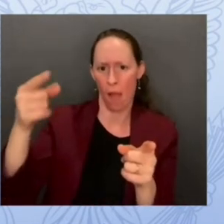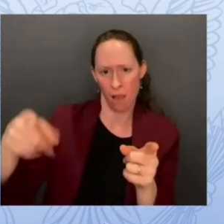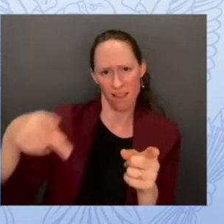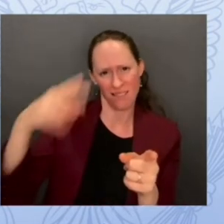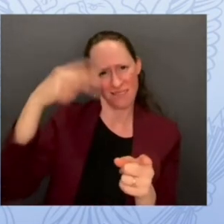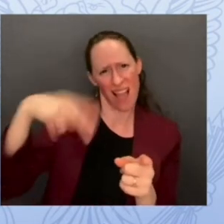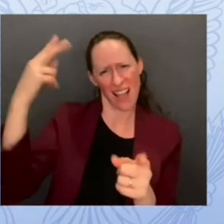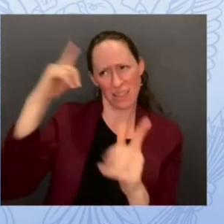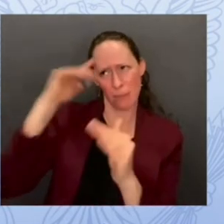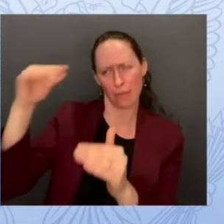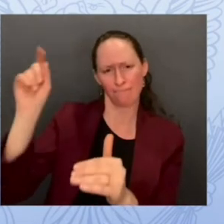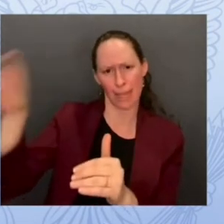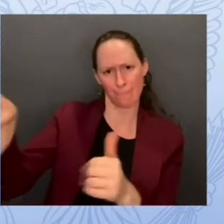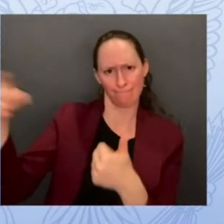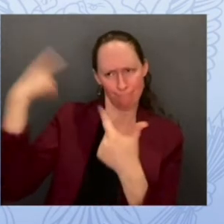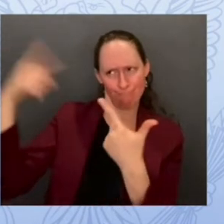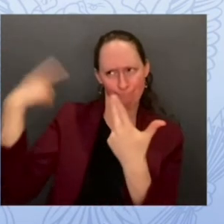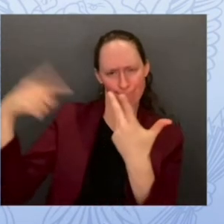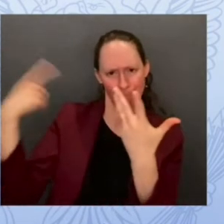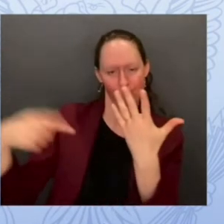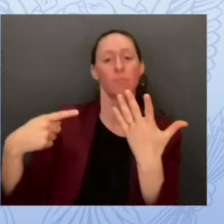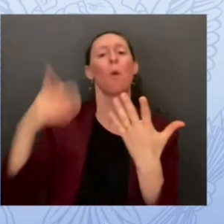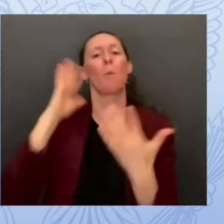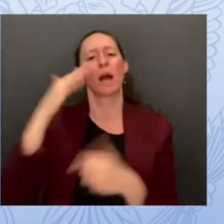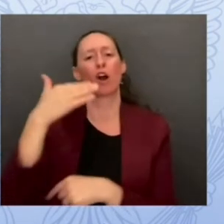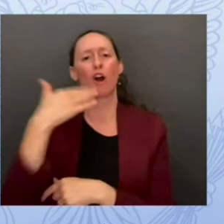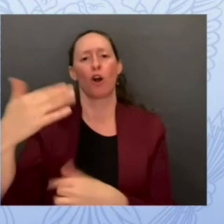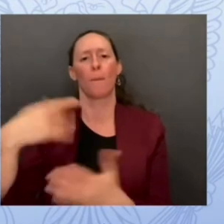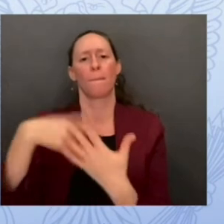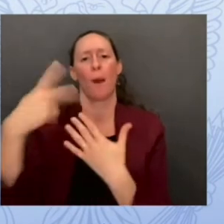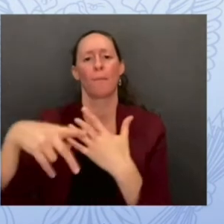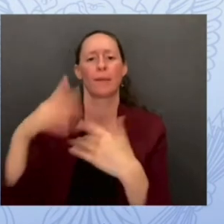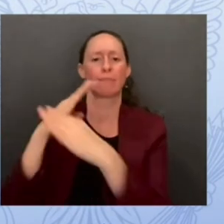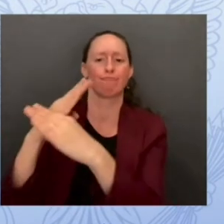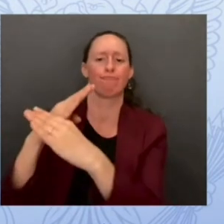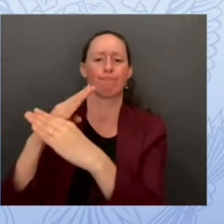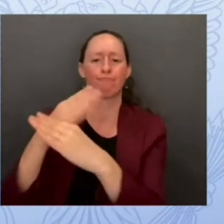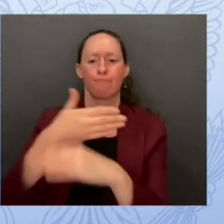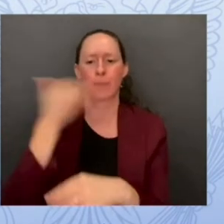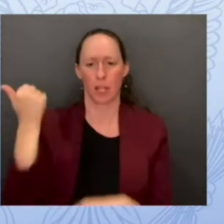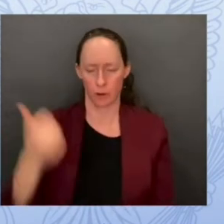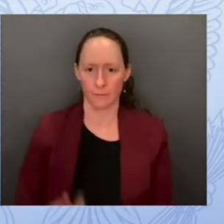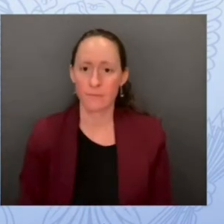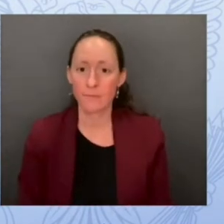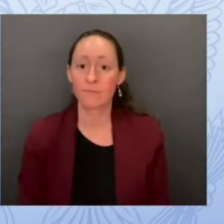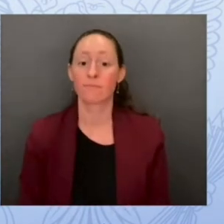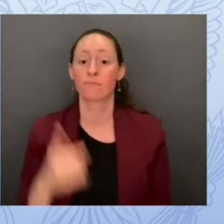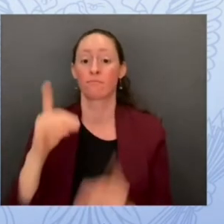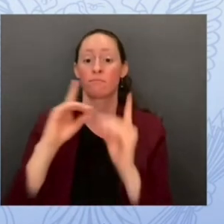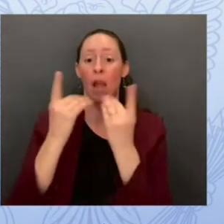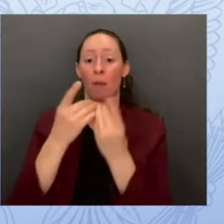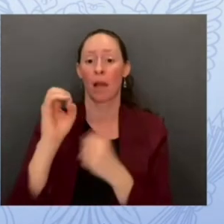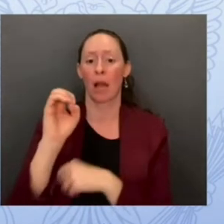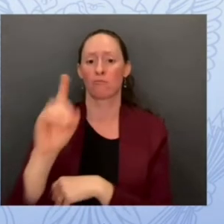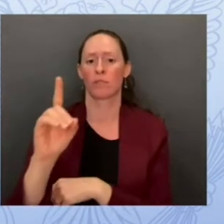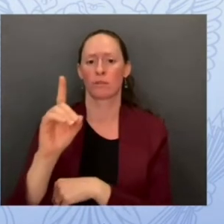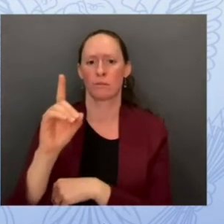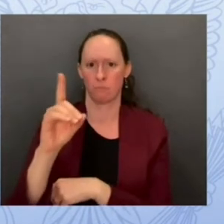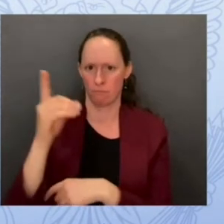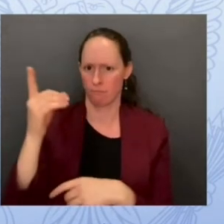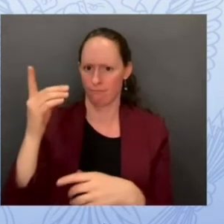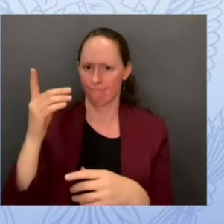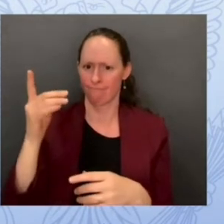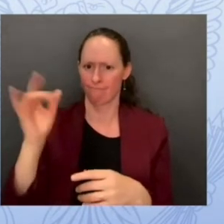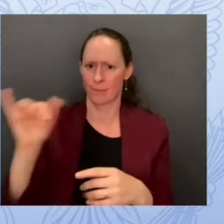cissa are jointly are jointly sharing procurement guidance as well so that's a request for schools to use the power of the purse the